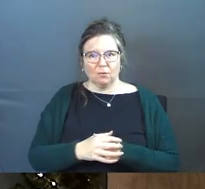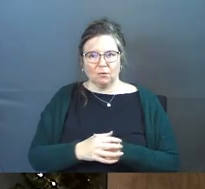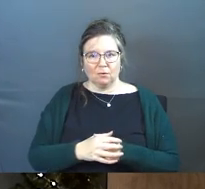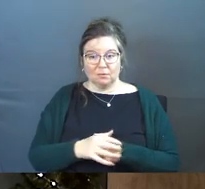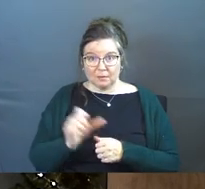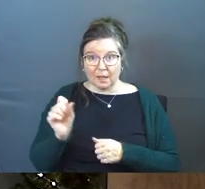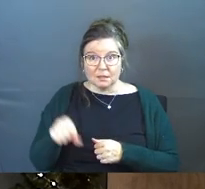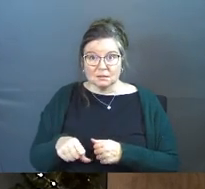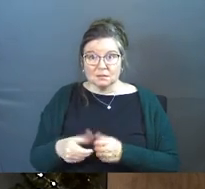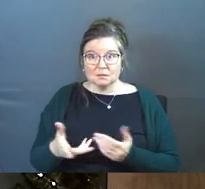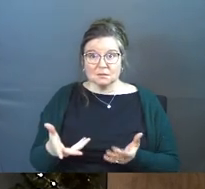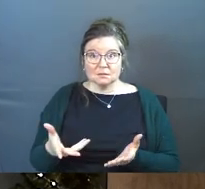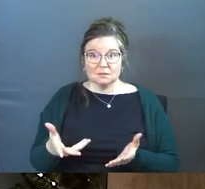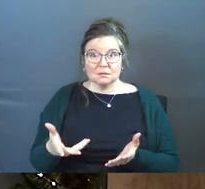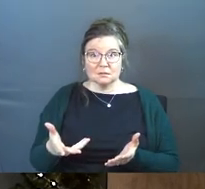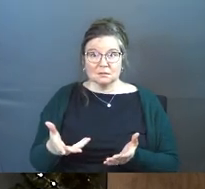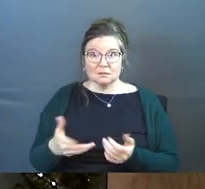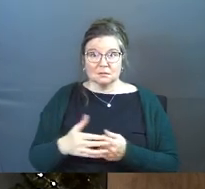Yes?